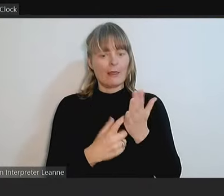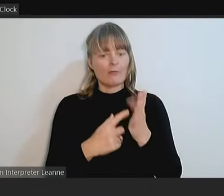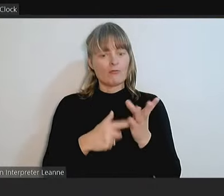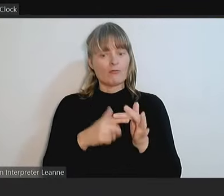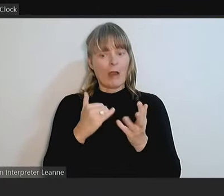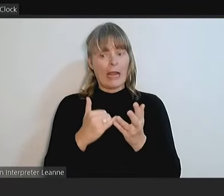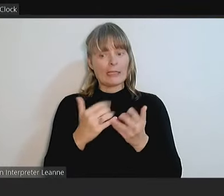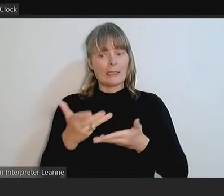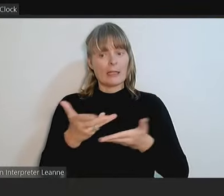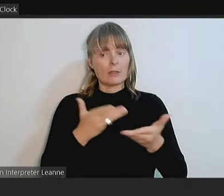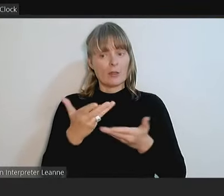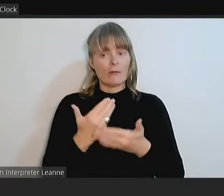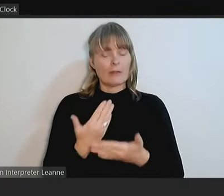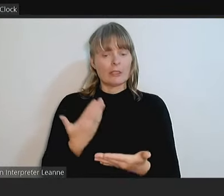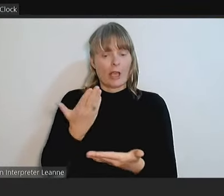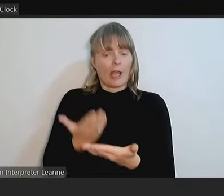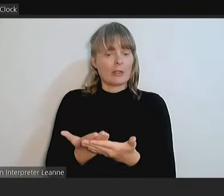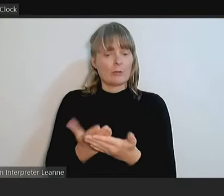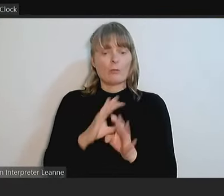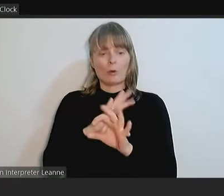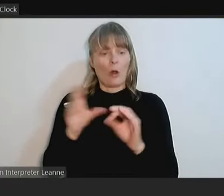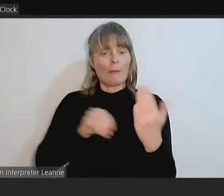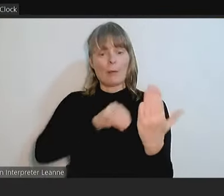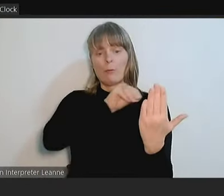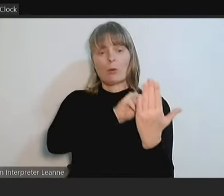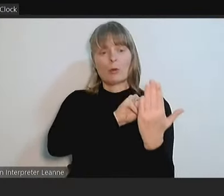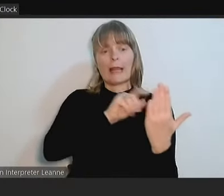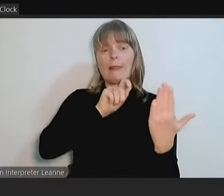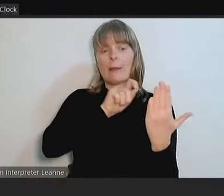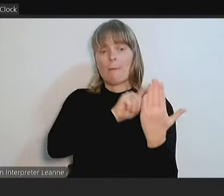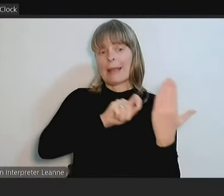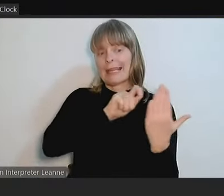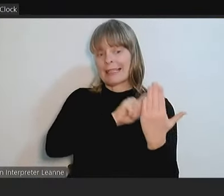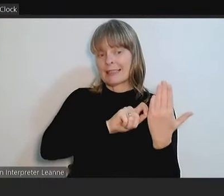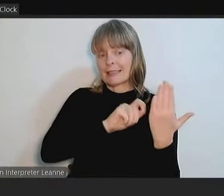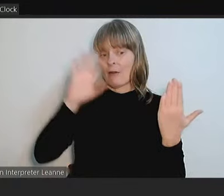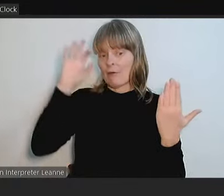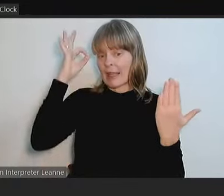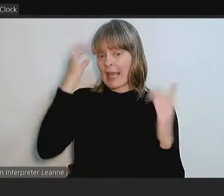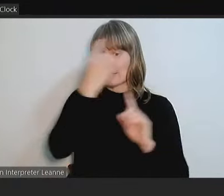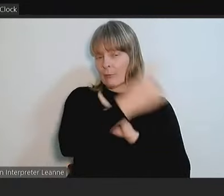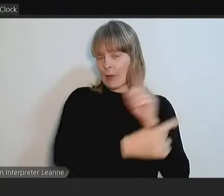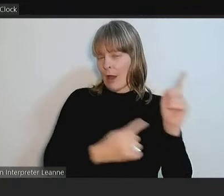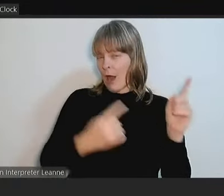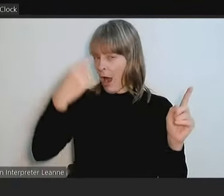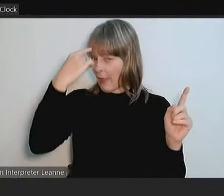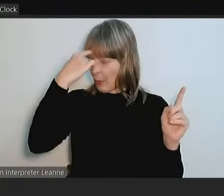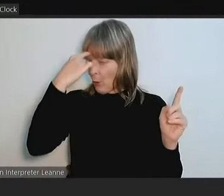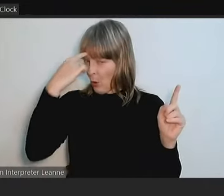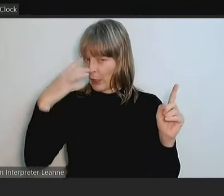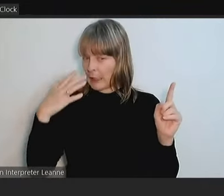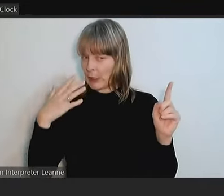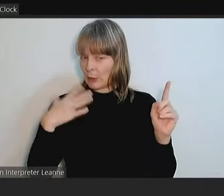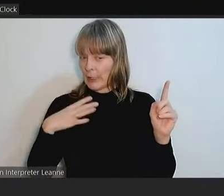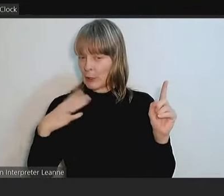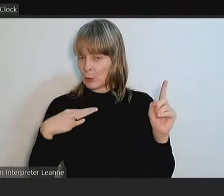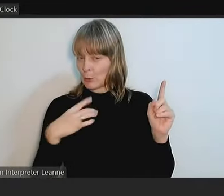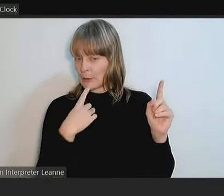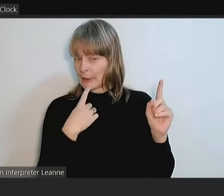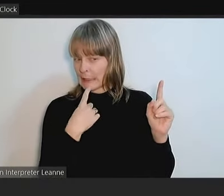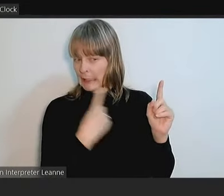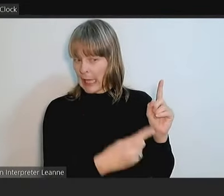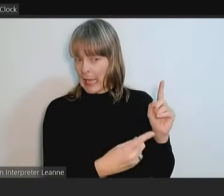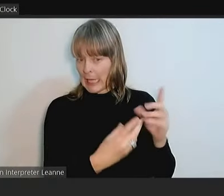will not be listed in the minutes of the Council meeting. Doesn't a declaration require more than just declaring that something is somewhere